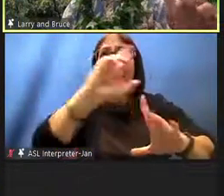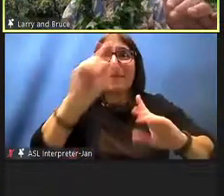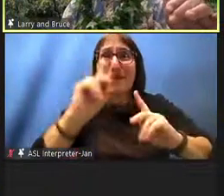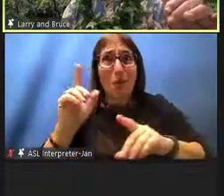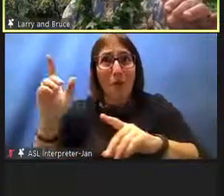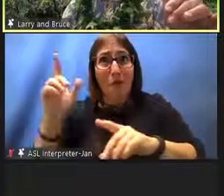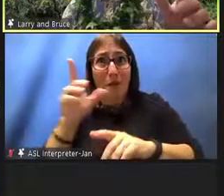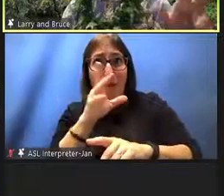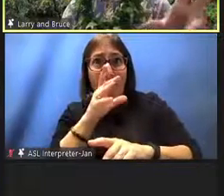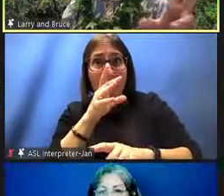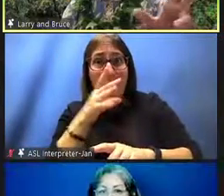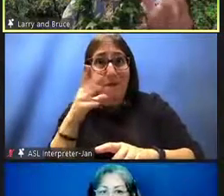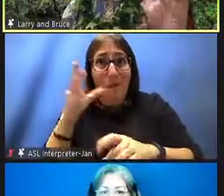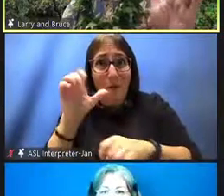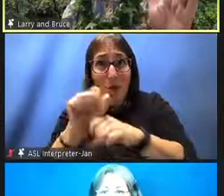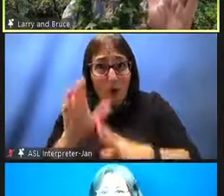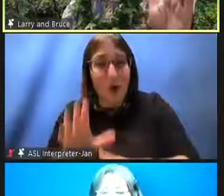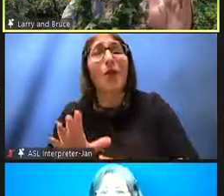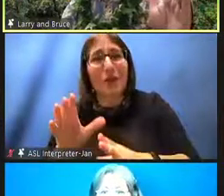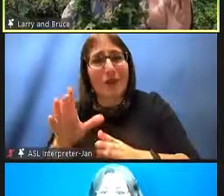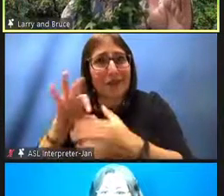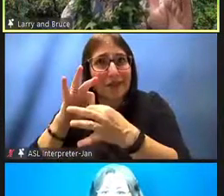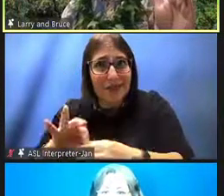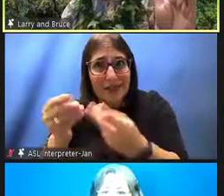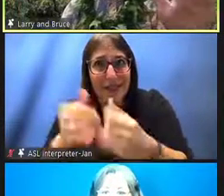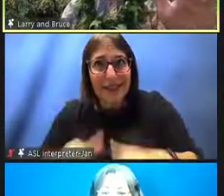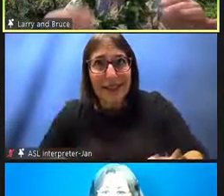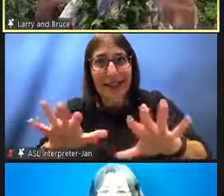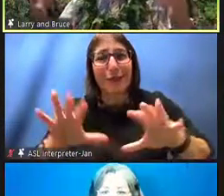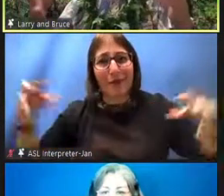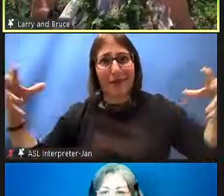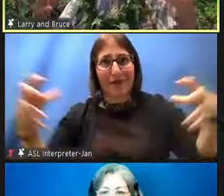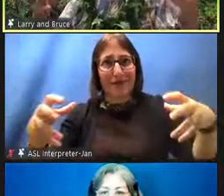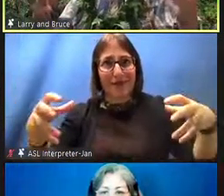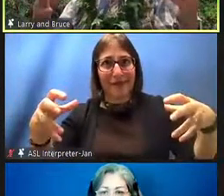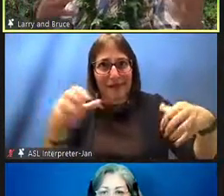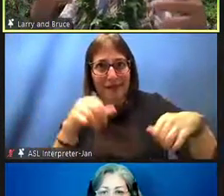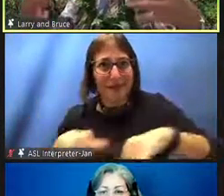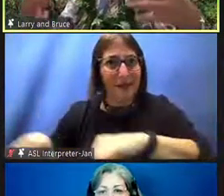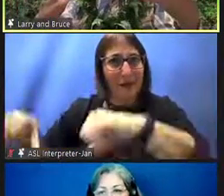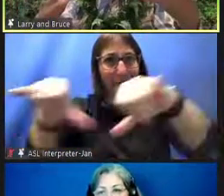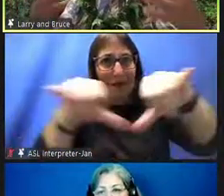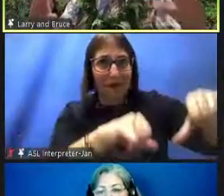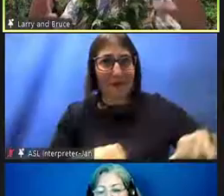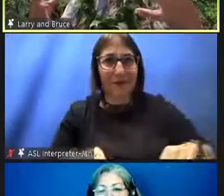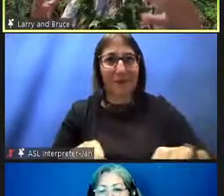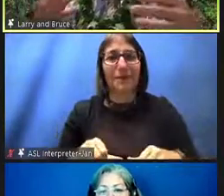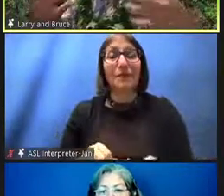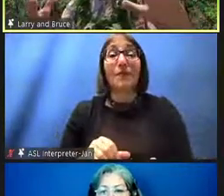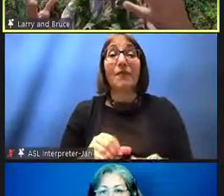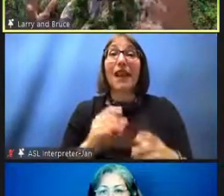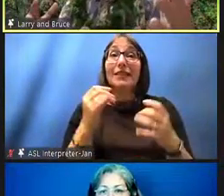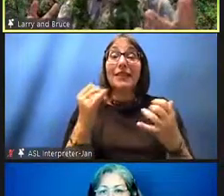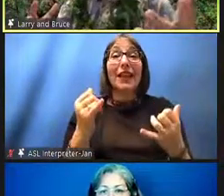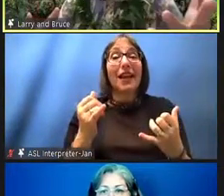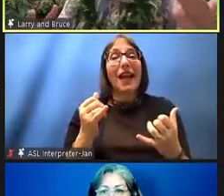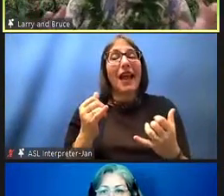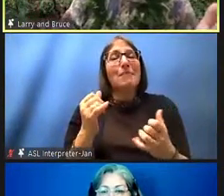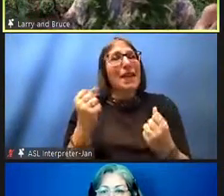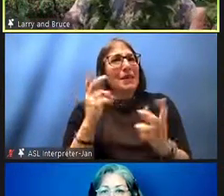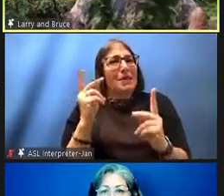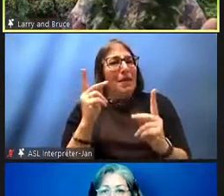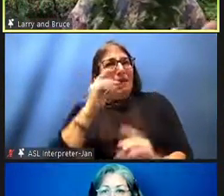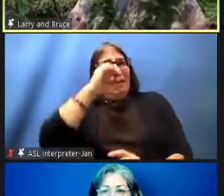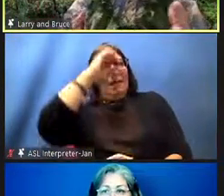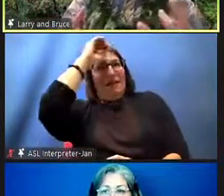will you cannot help but see that uh on i mean lots of people may not you